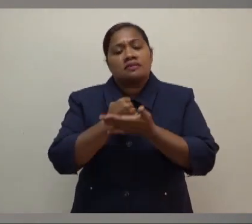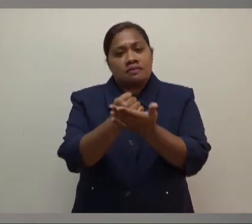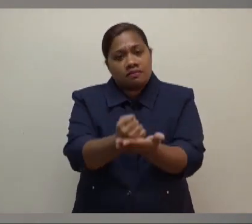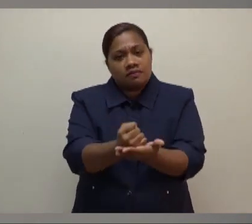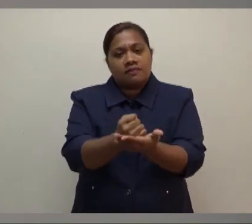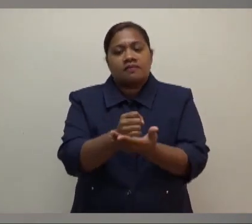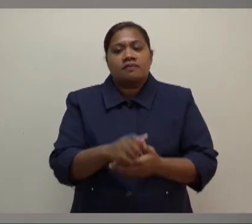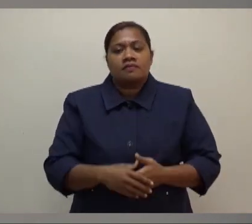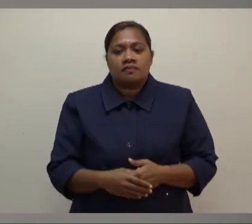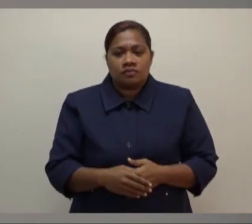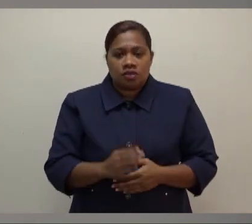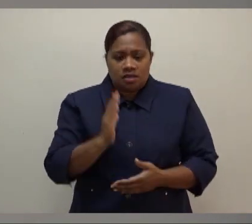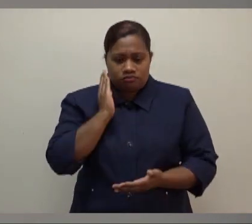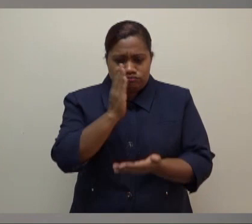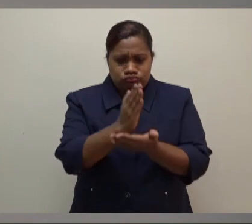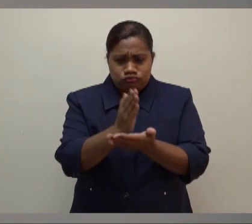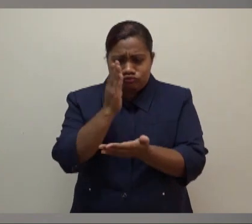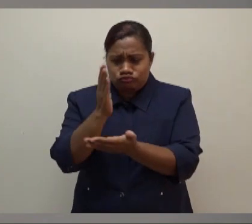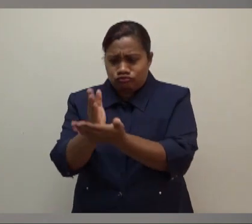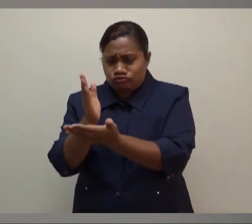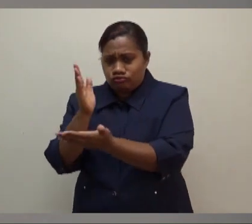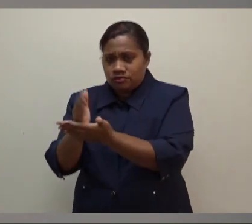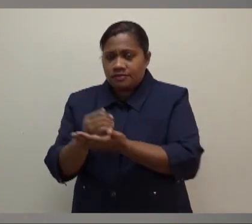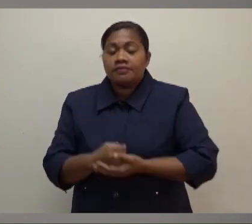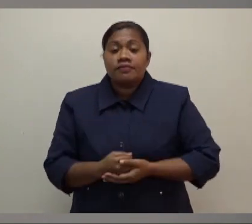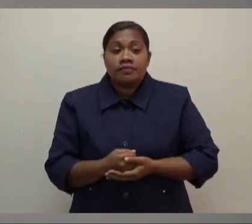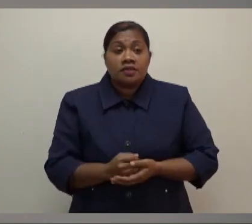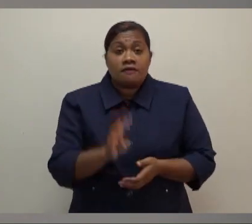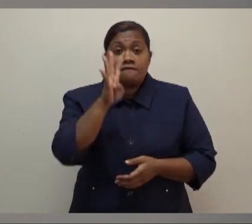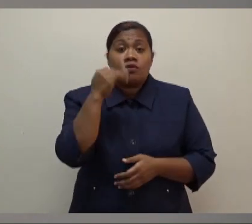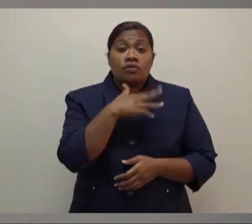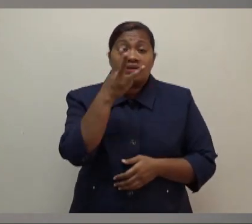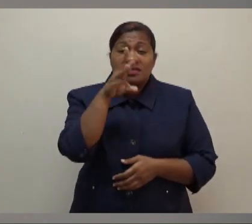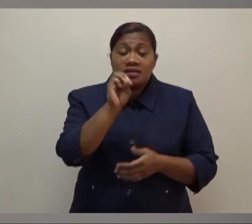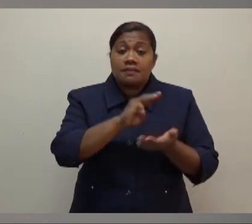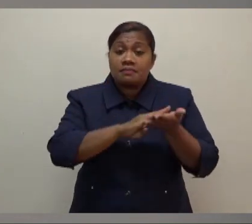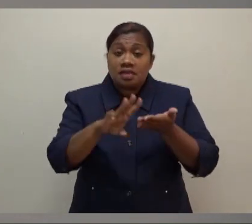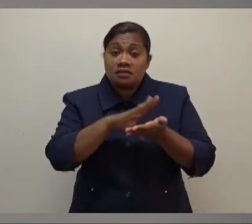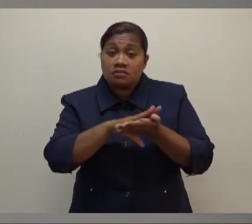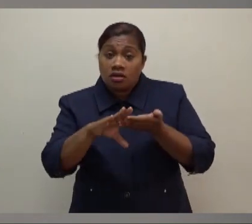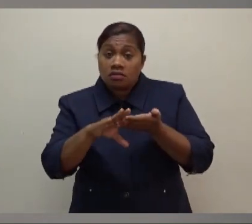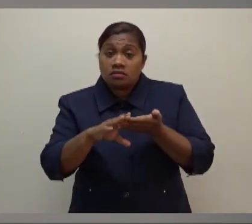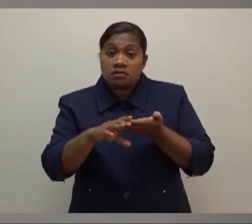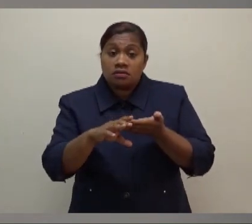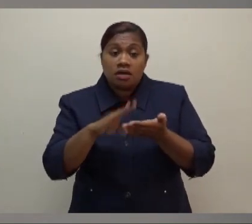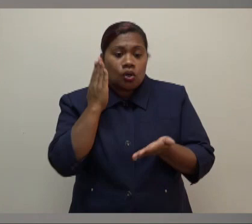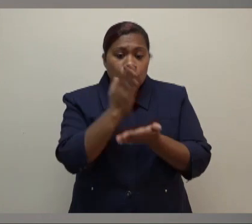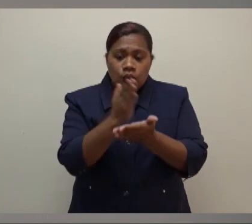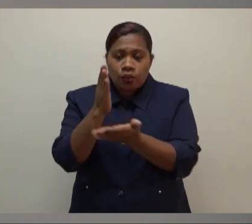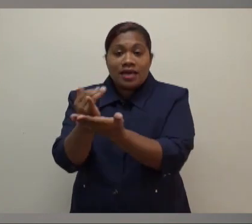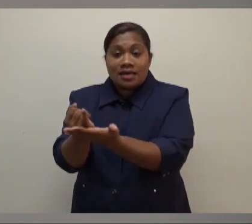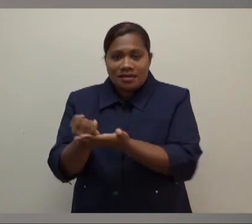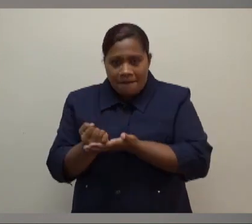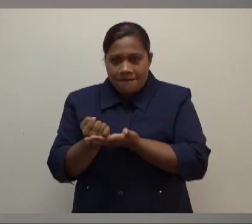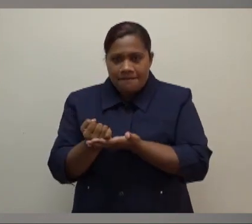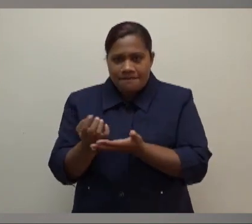Sorry. We've provided almost $500 million of which $430 million was in direct income support and other relief